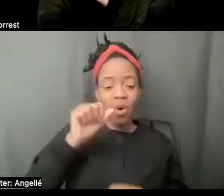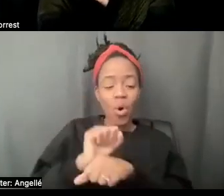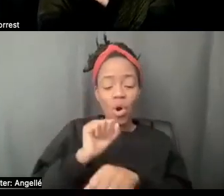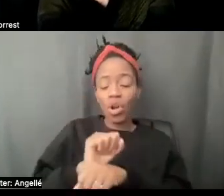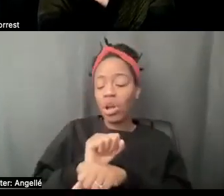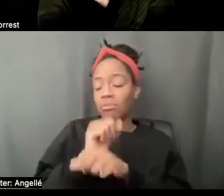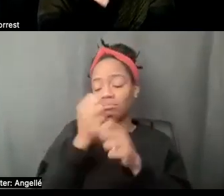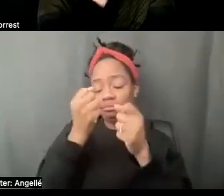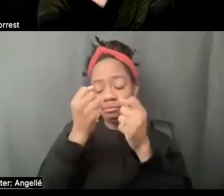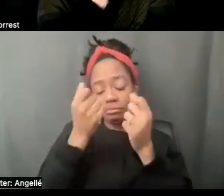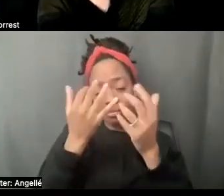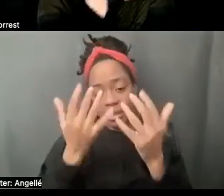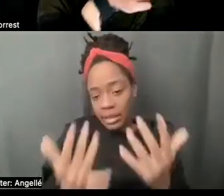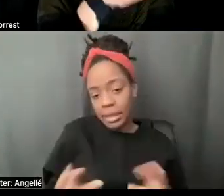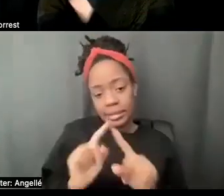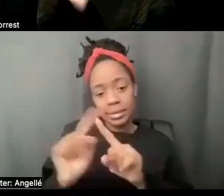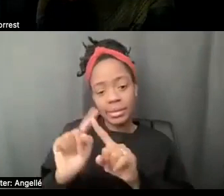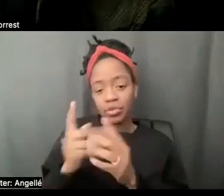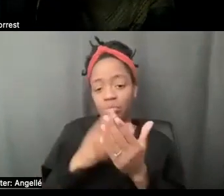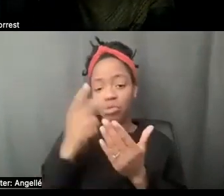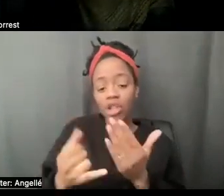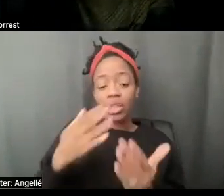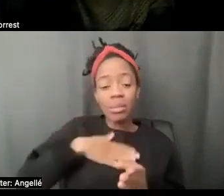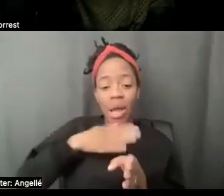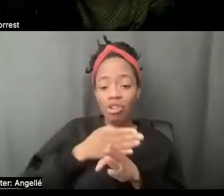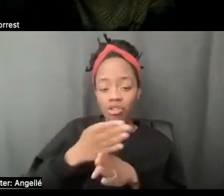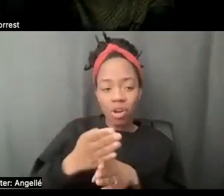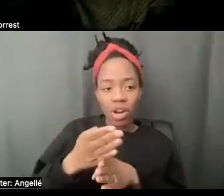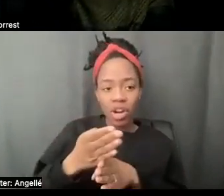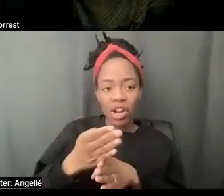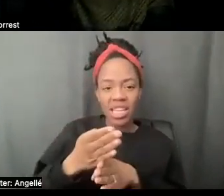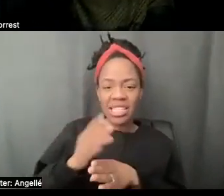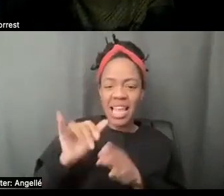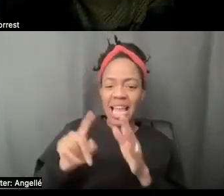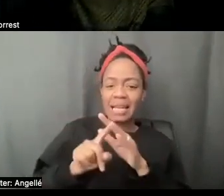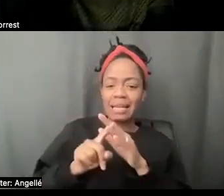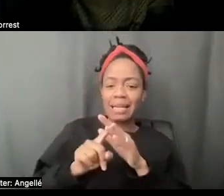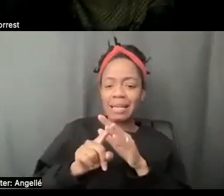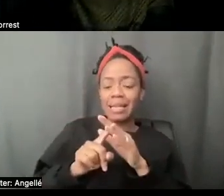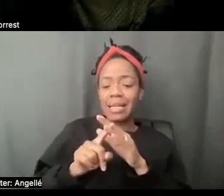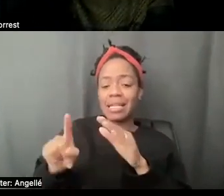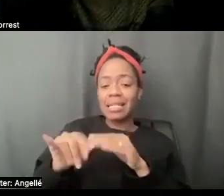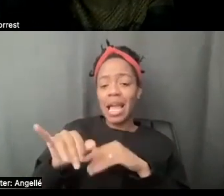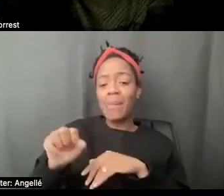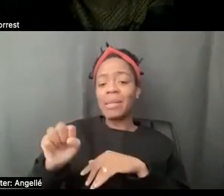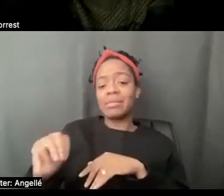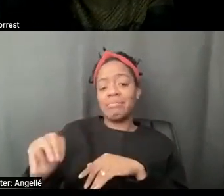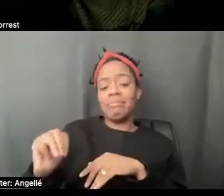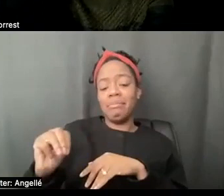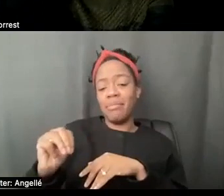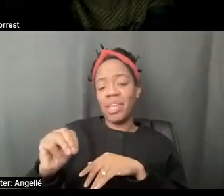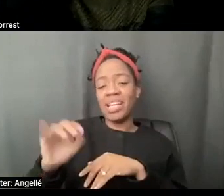projects in my career that were just pure escapism, you know, it's entertainment and stuff that you can have on in the background.